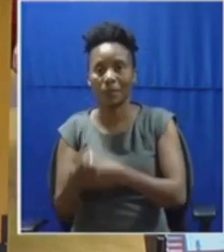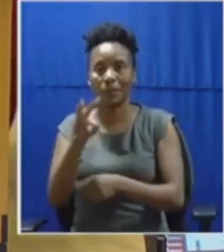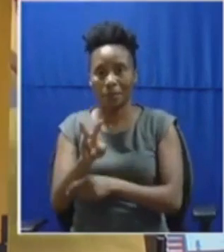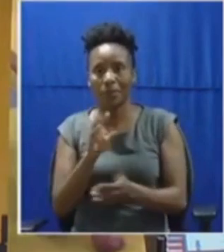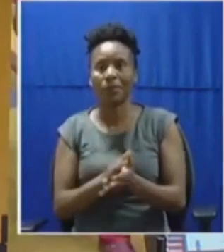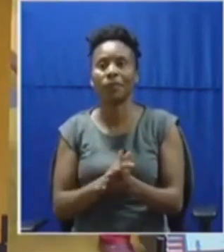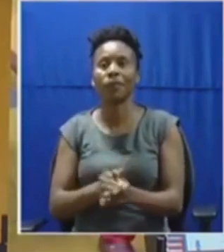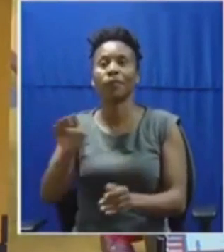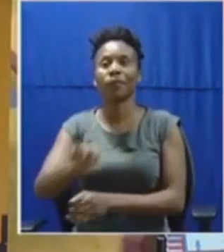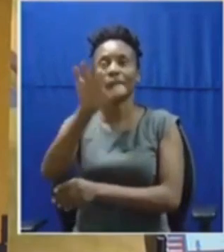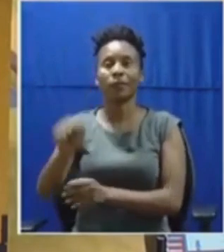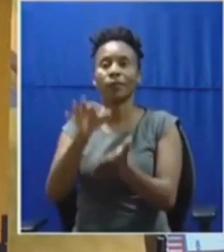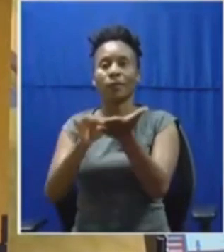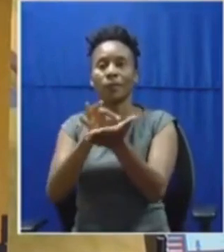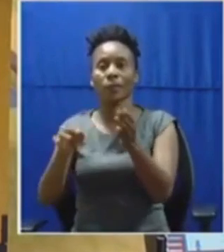thank you